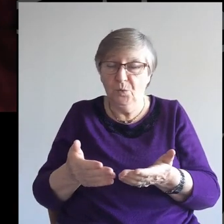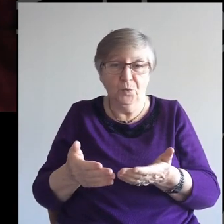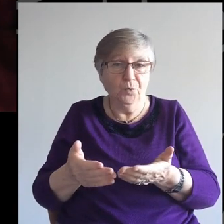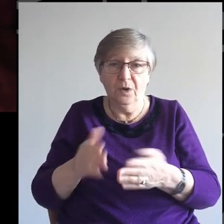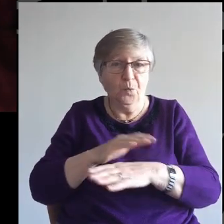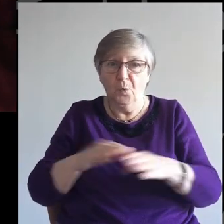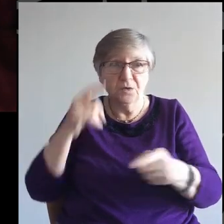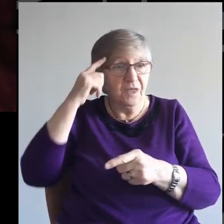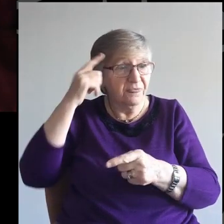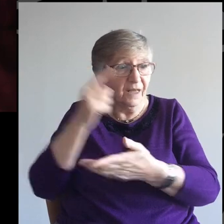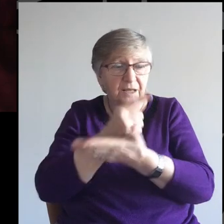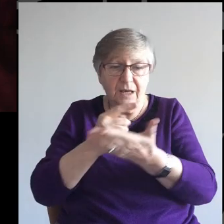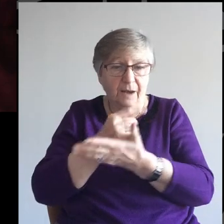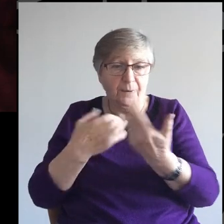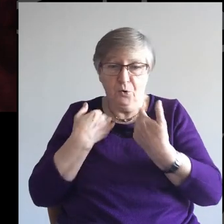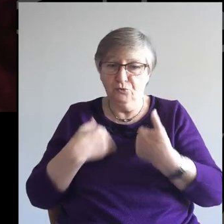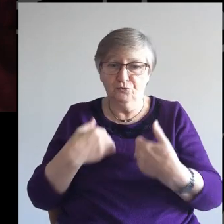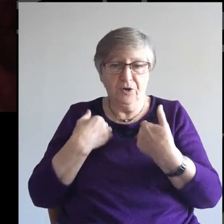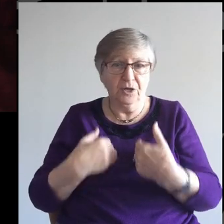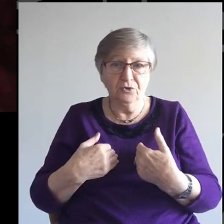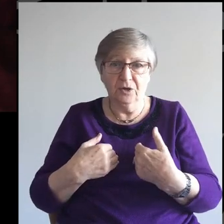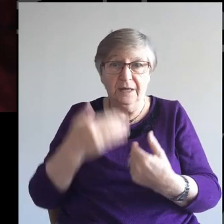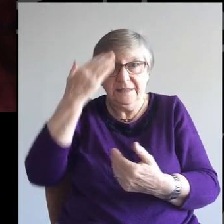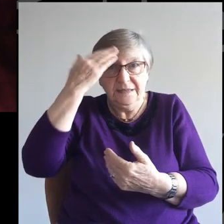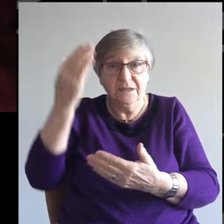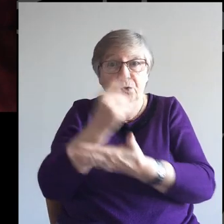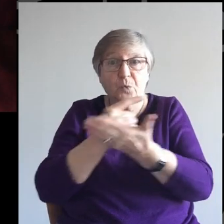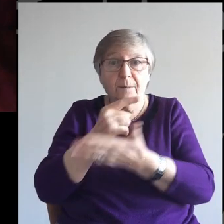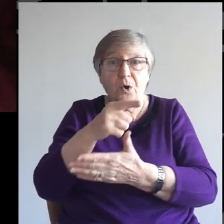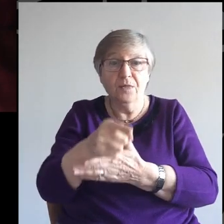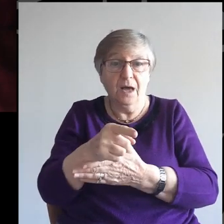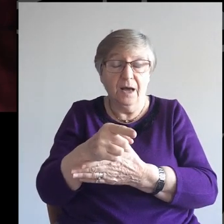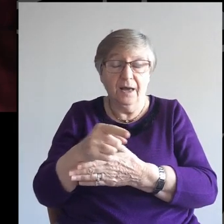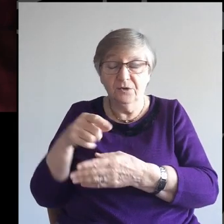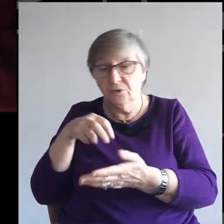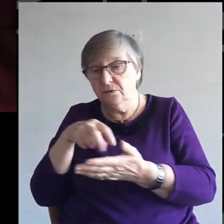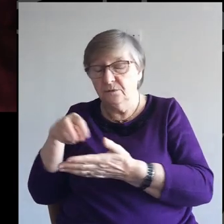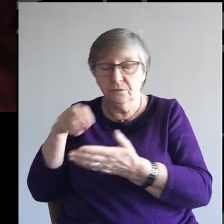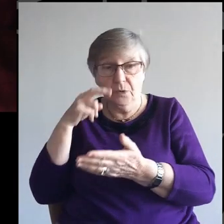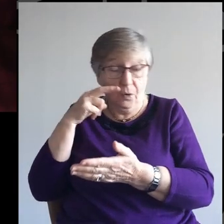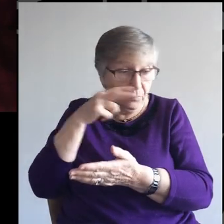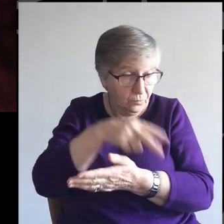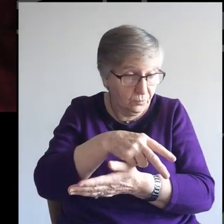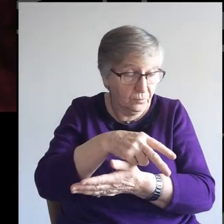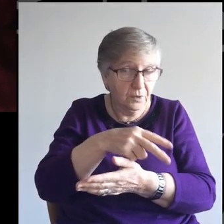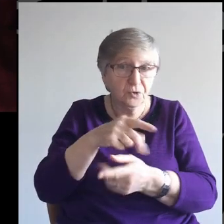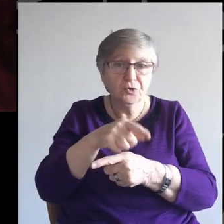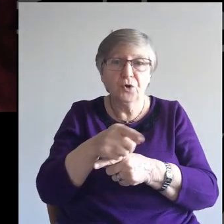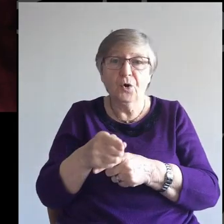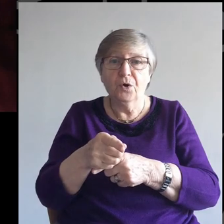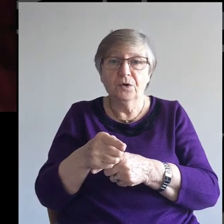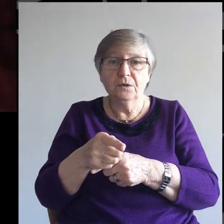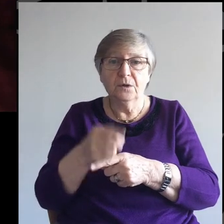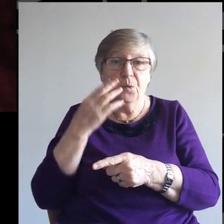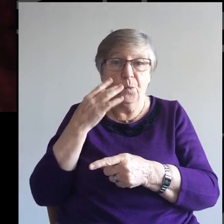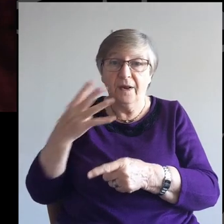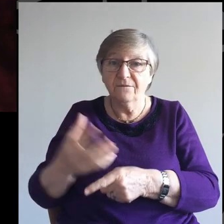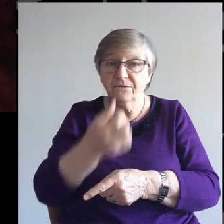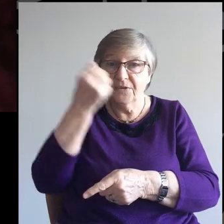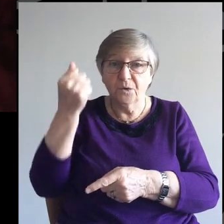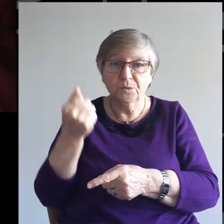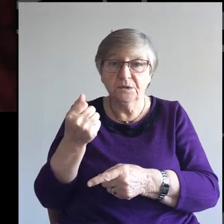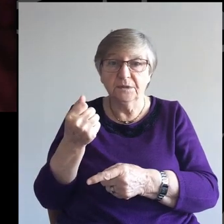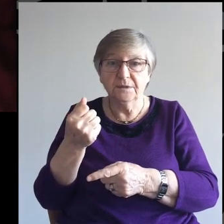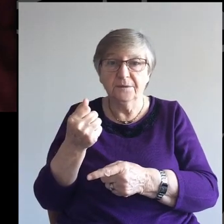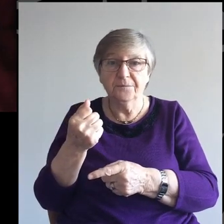No, he wasn't thinking about treasure. He didn't know anything about it. It was there. He stumbled upon it. And when he found it,